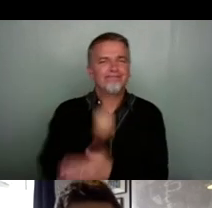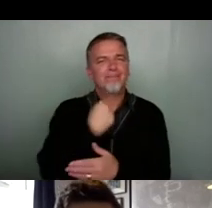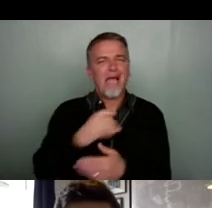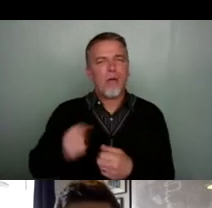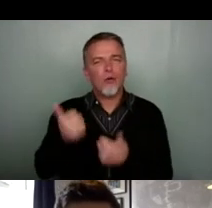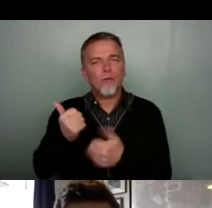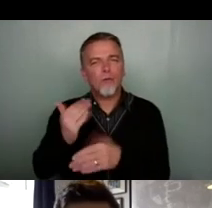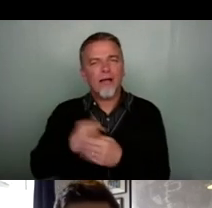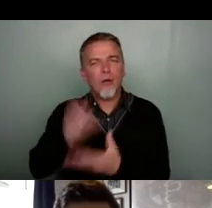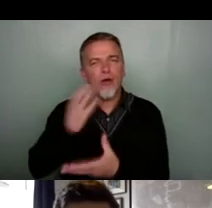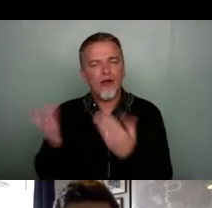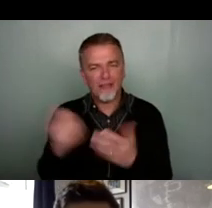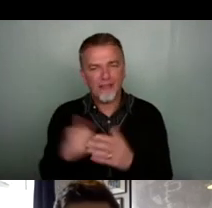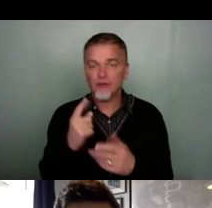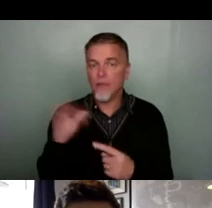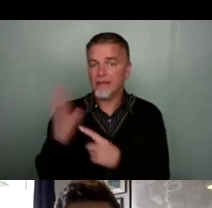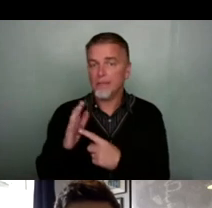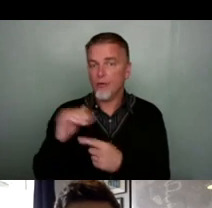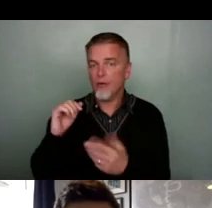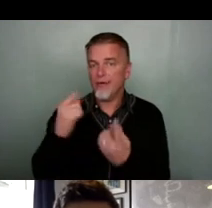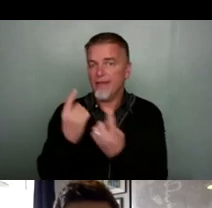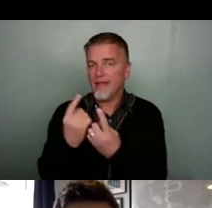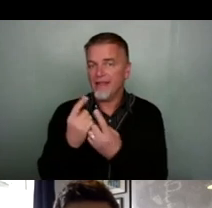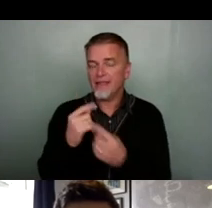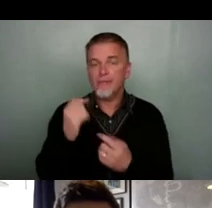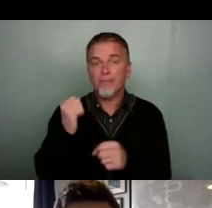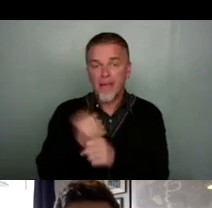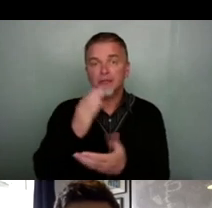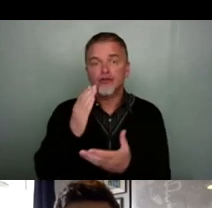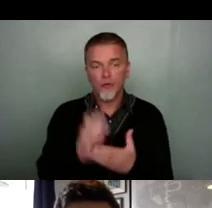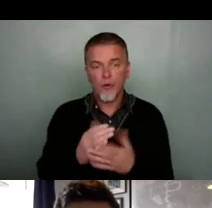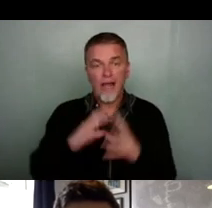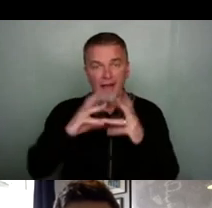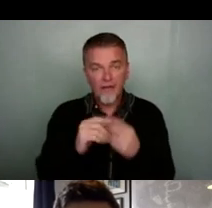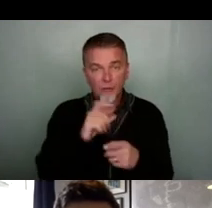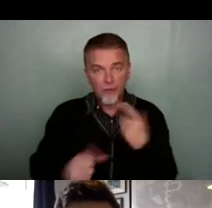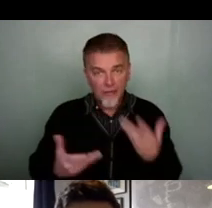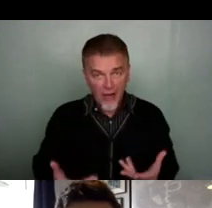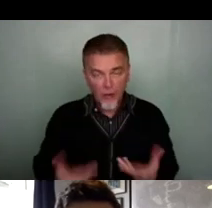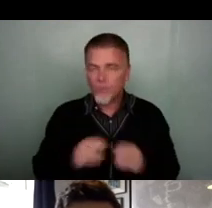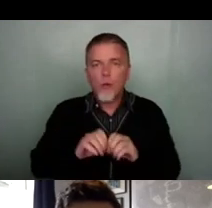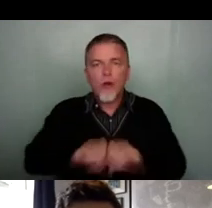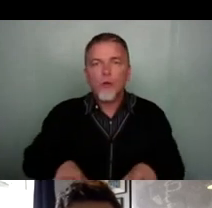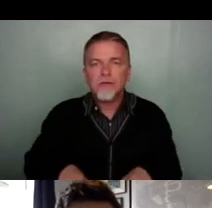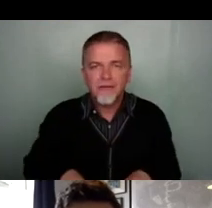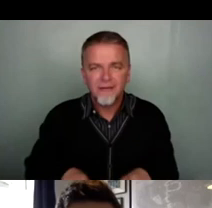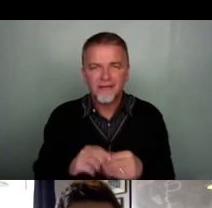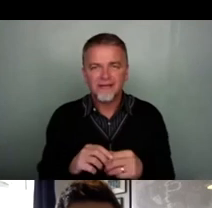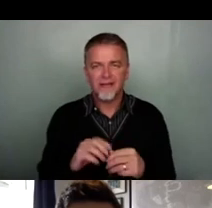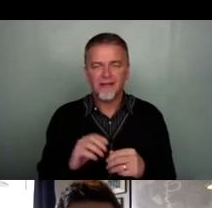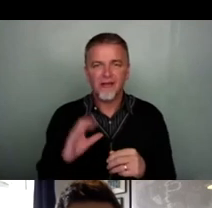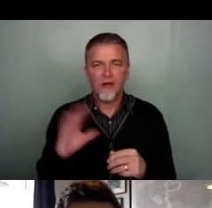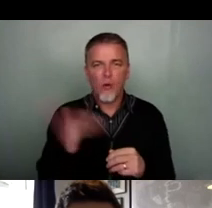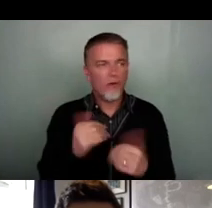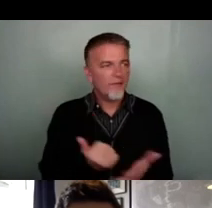so that's been, that's been a really important thing is, is making sure that everything that we do now, we don't lose it. You know what I mean? All of this great and